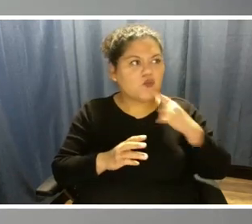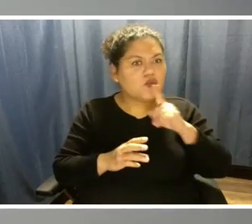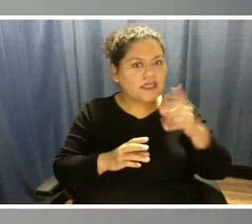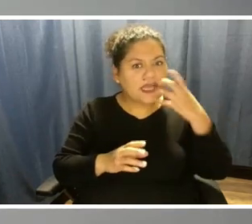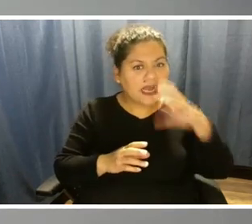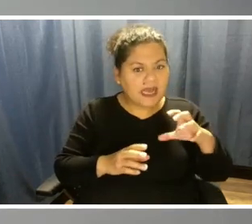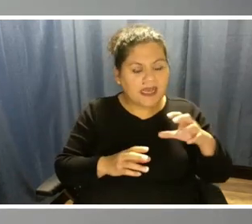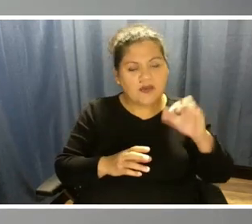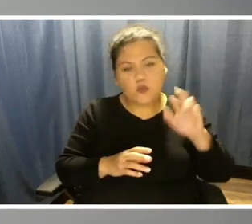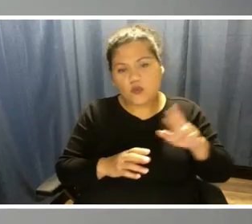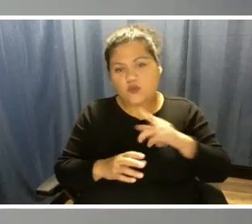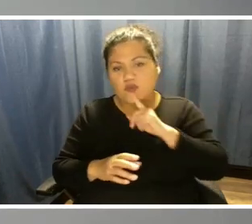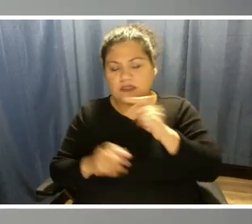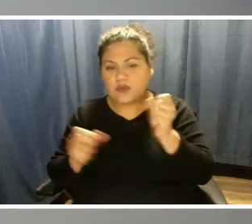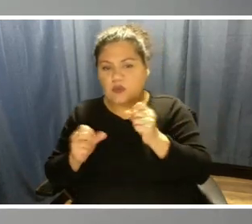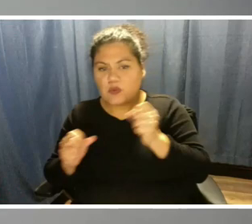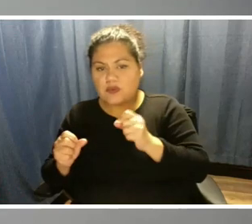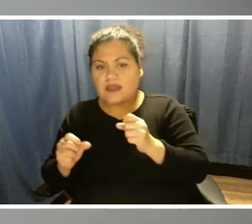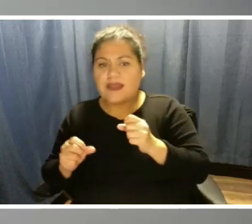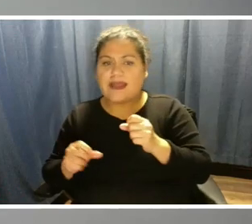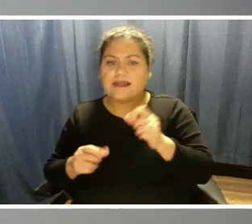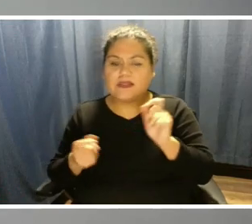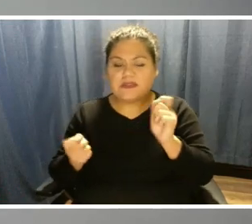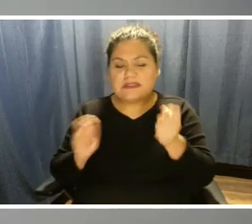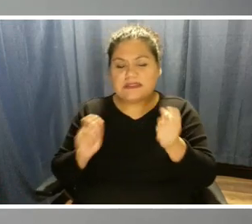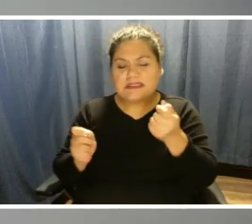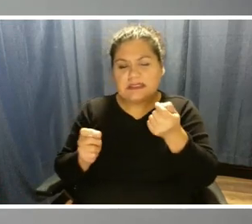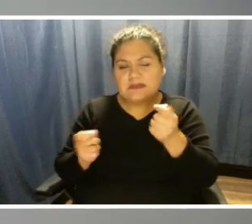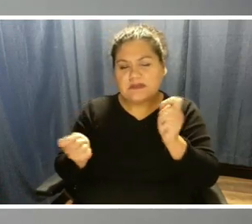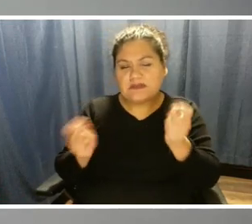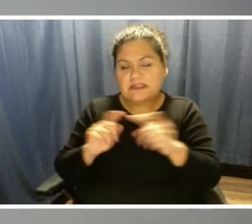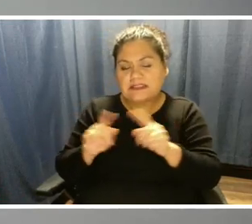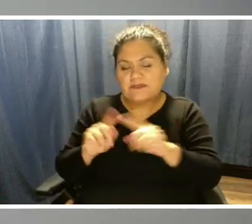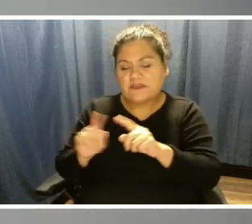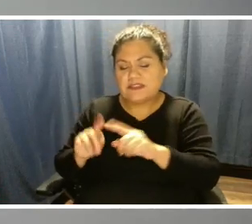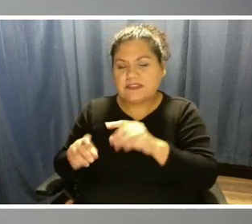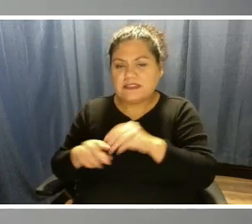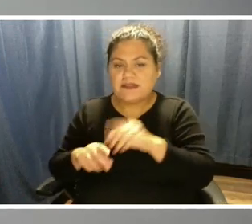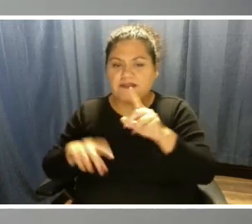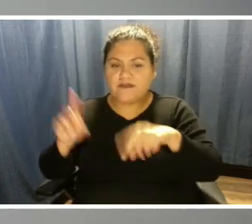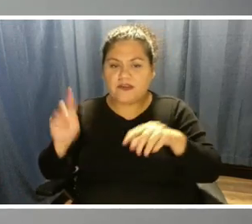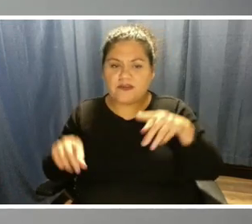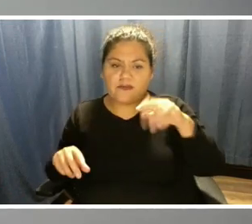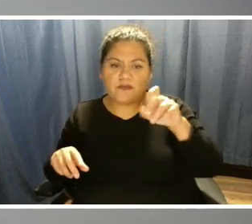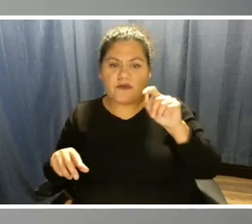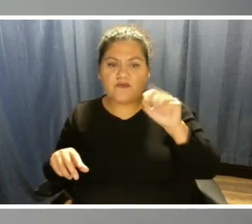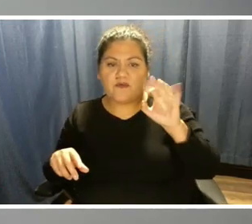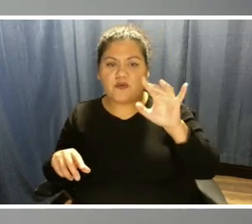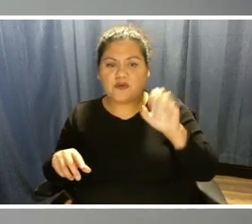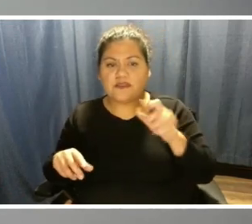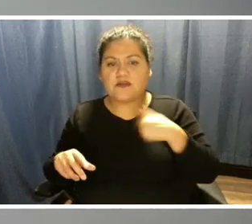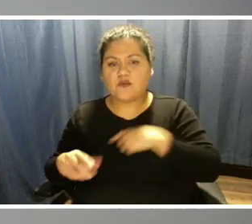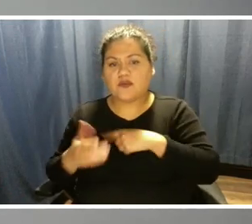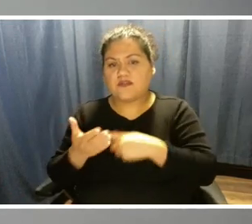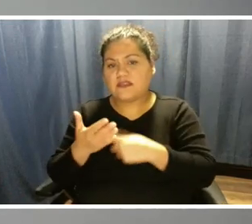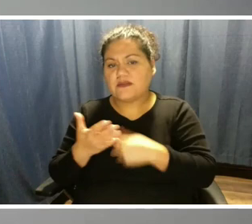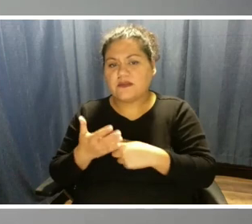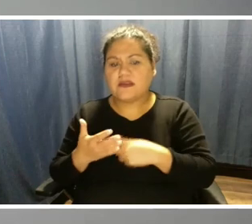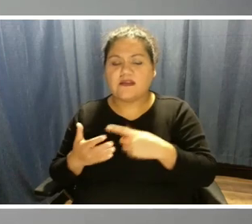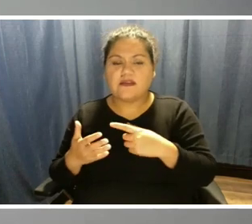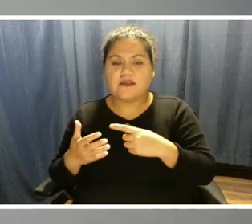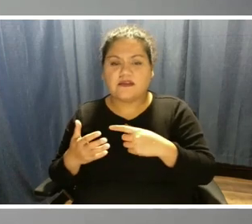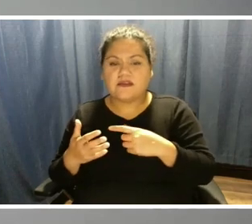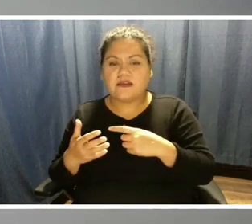is there are nuances and differences between all of those portfolios. Some of those, again, we've talked about at the Ray Advisory Committee,